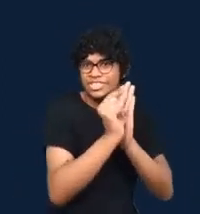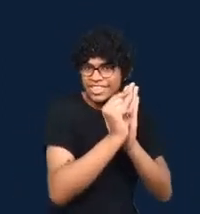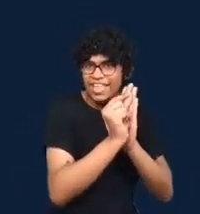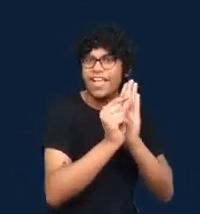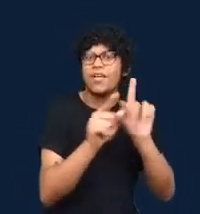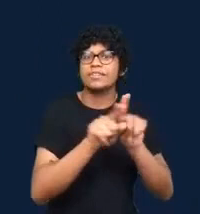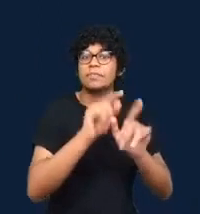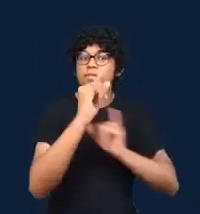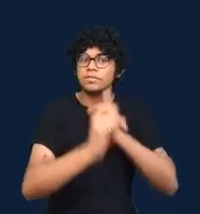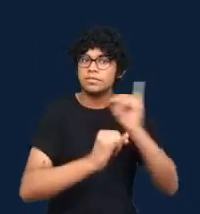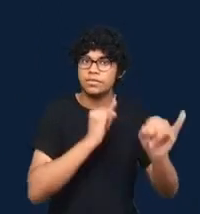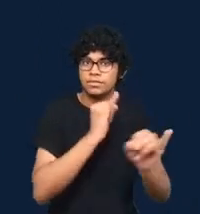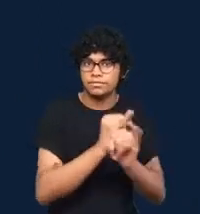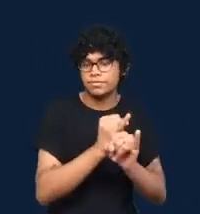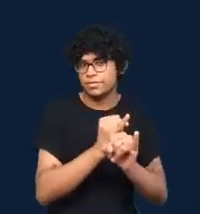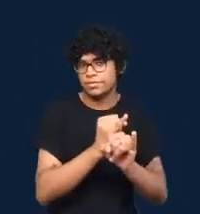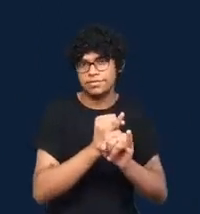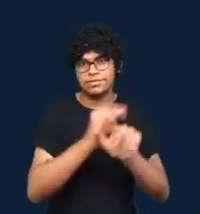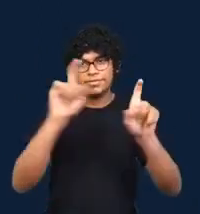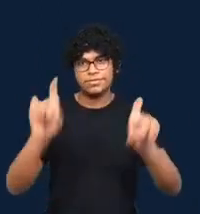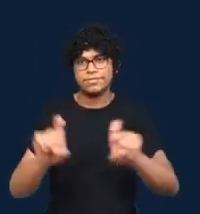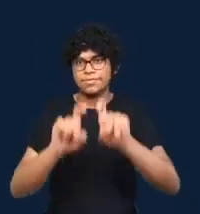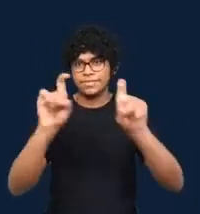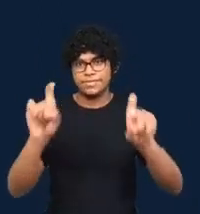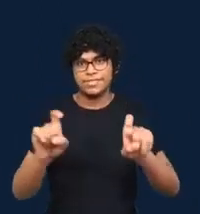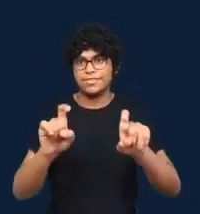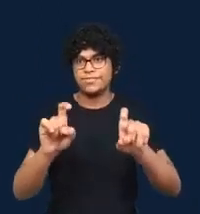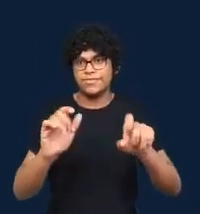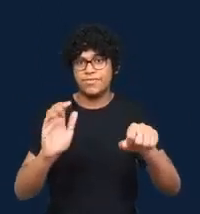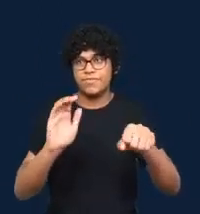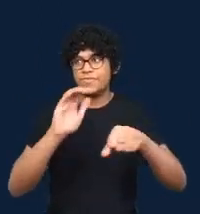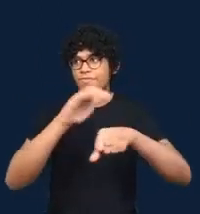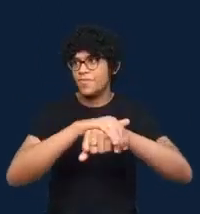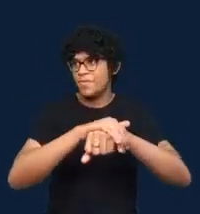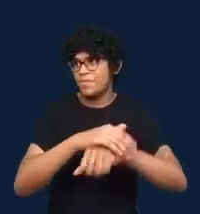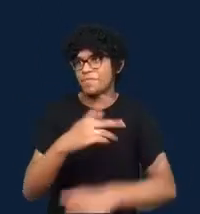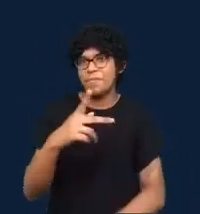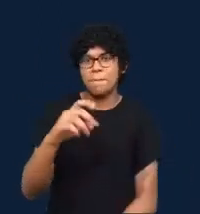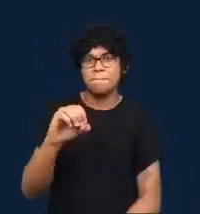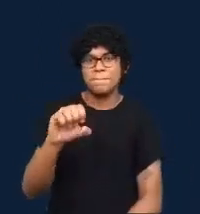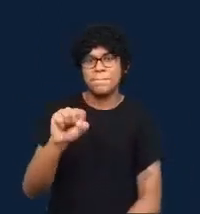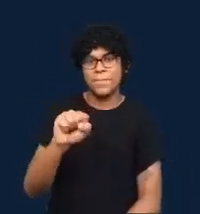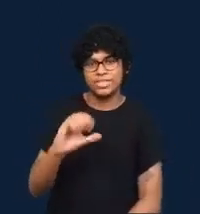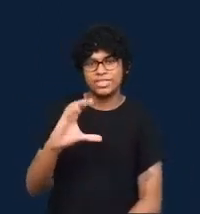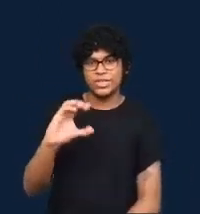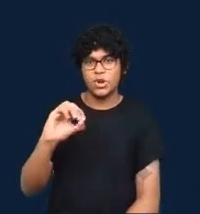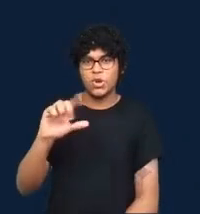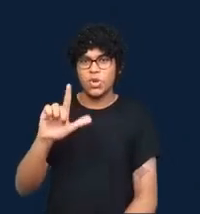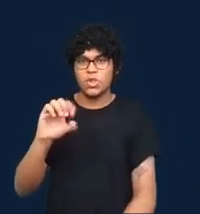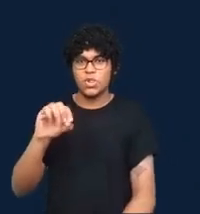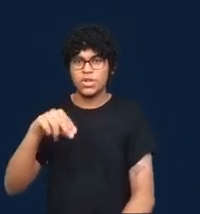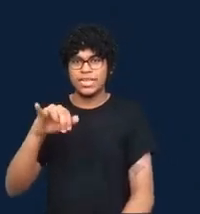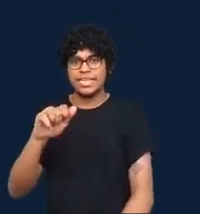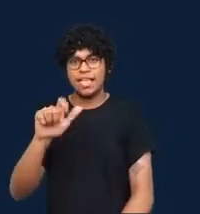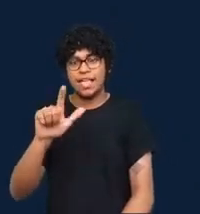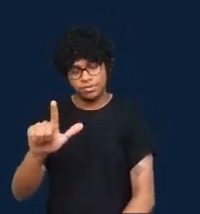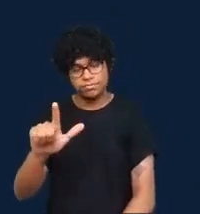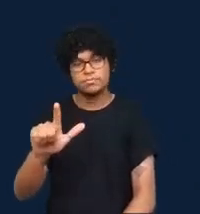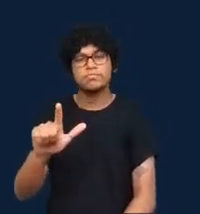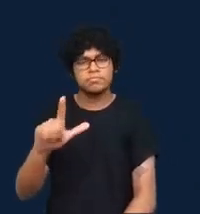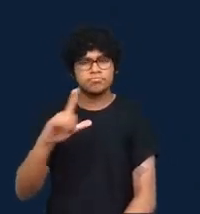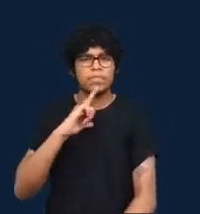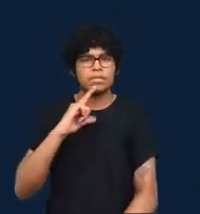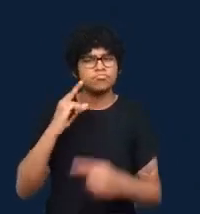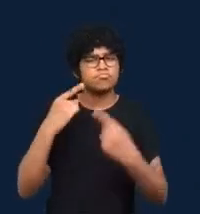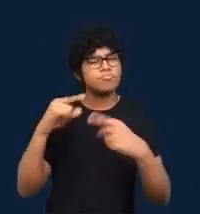Catherine And there are many interesting examples that we could think of here. Catherine to conclude, I will